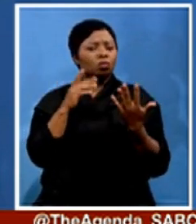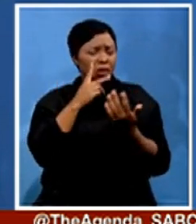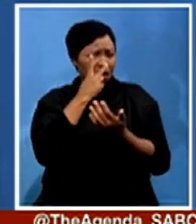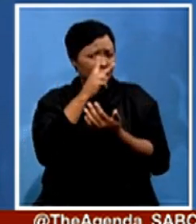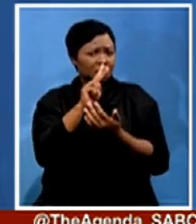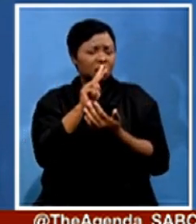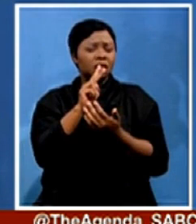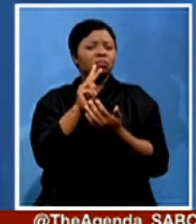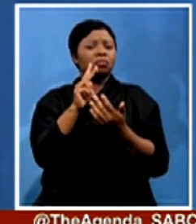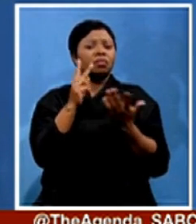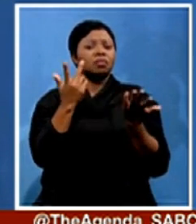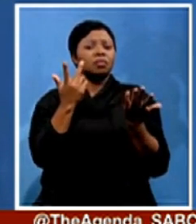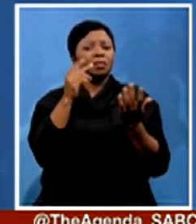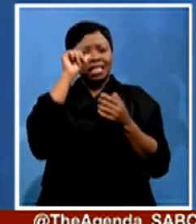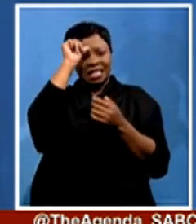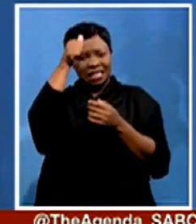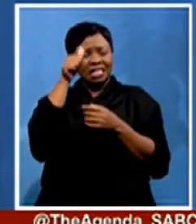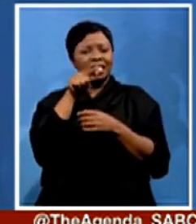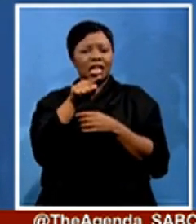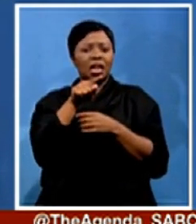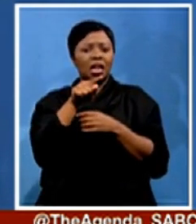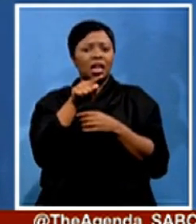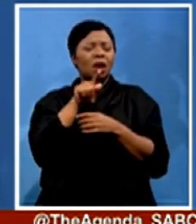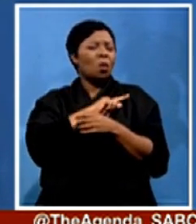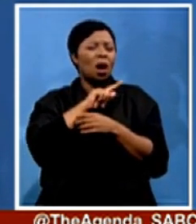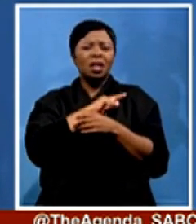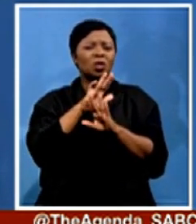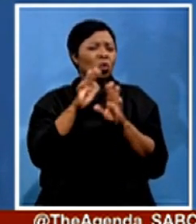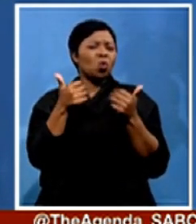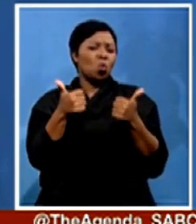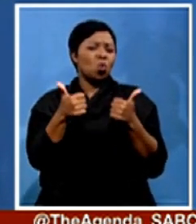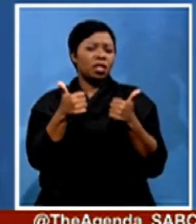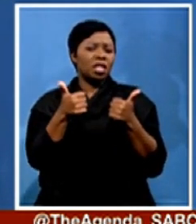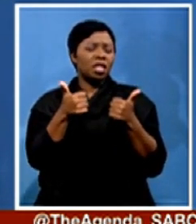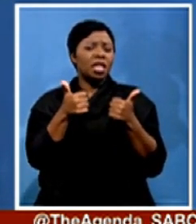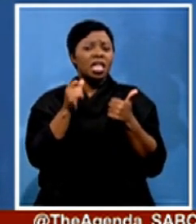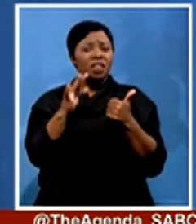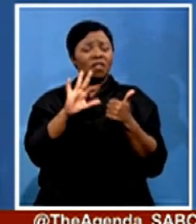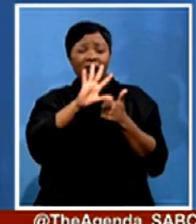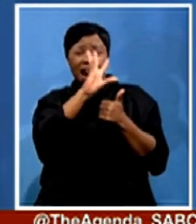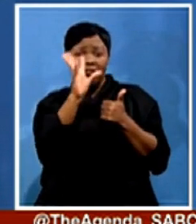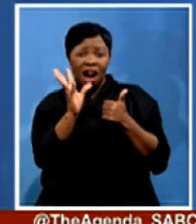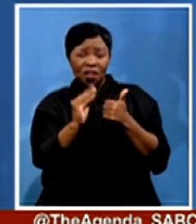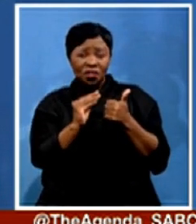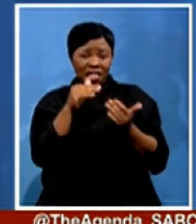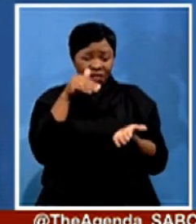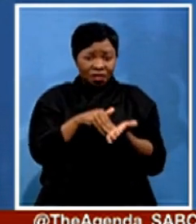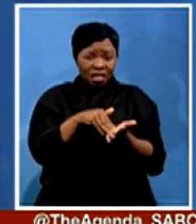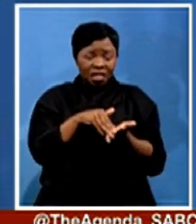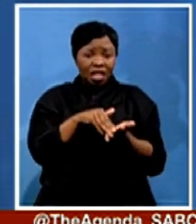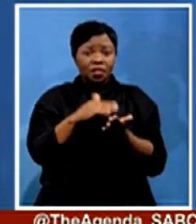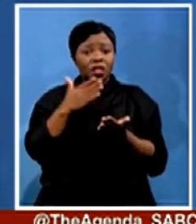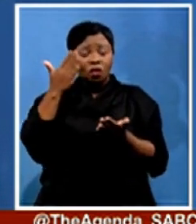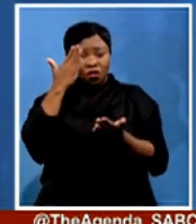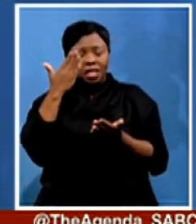a good state. If it comes to Africa and we are faced with it, we may then find a disaster happening.